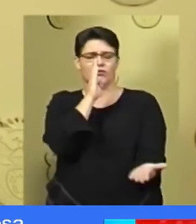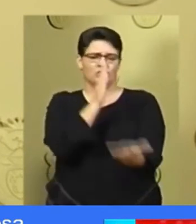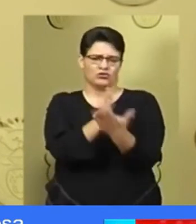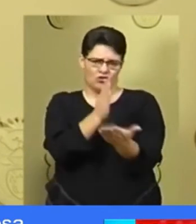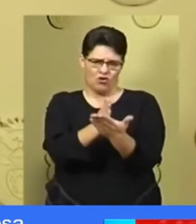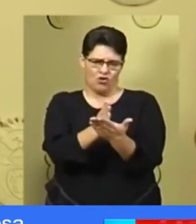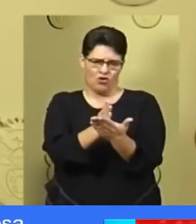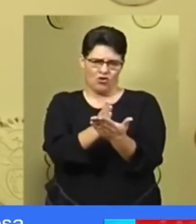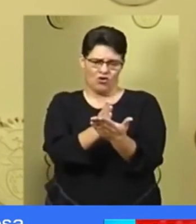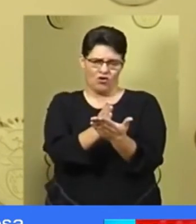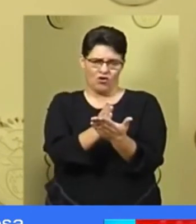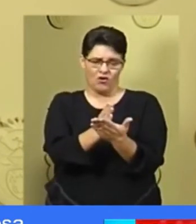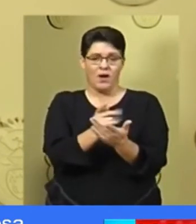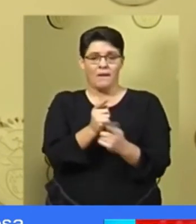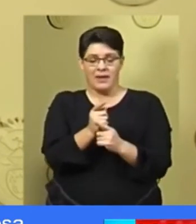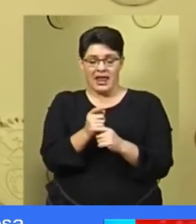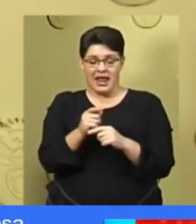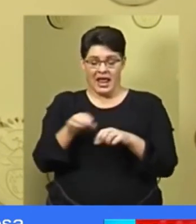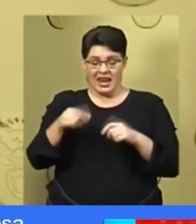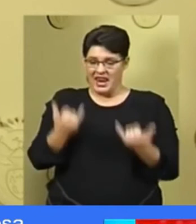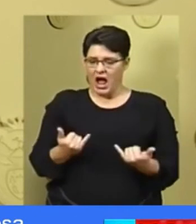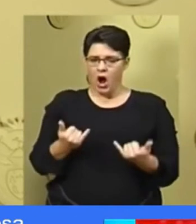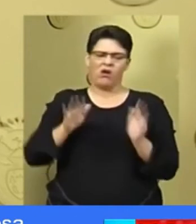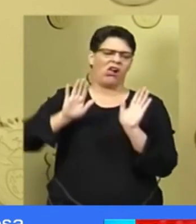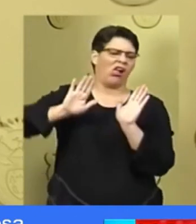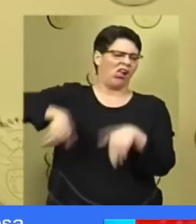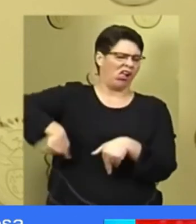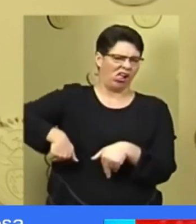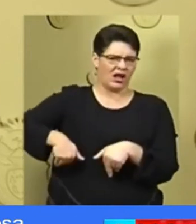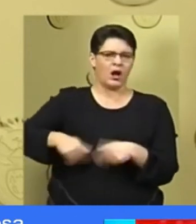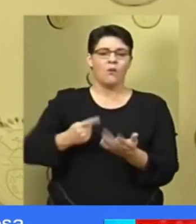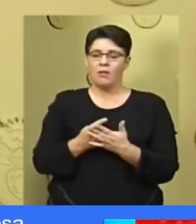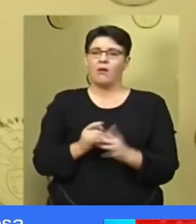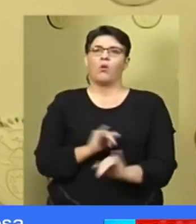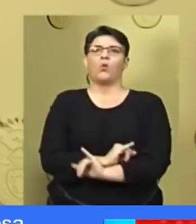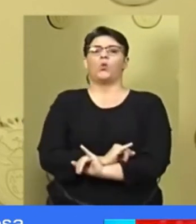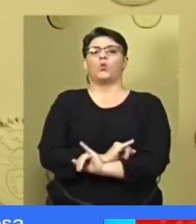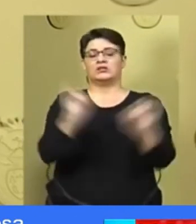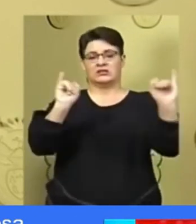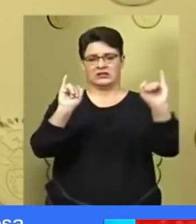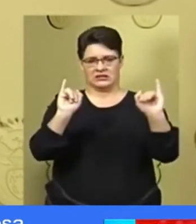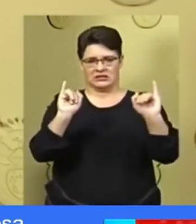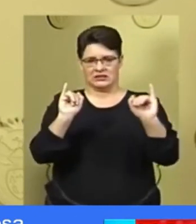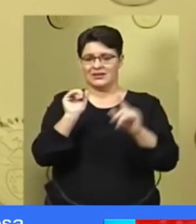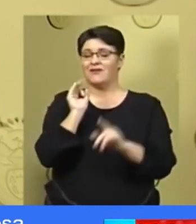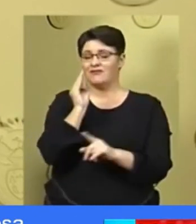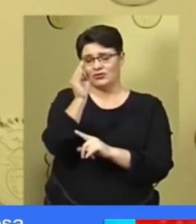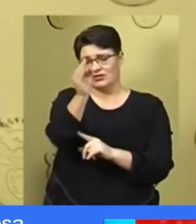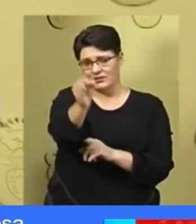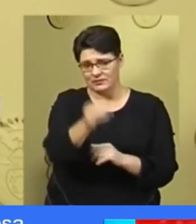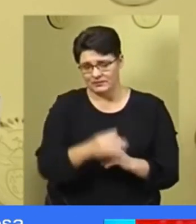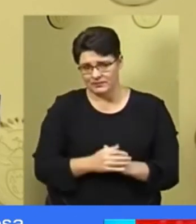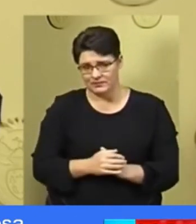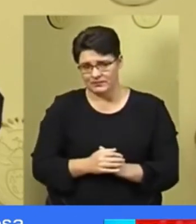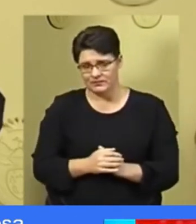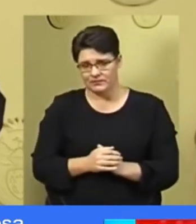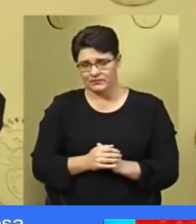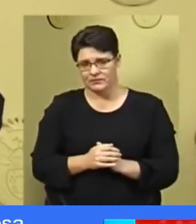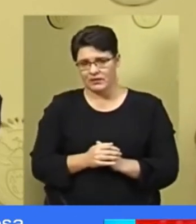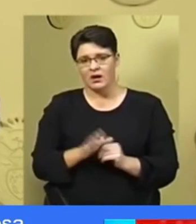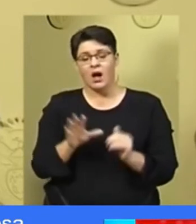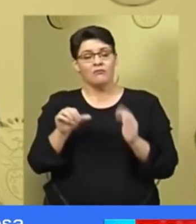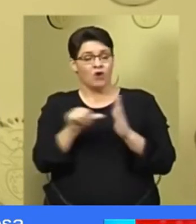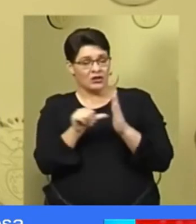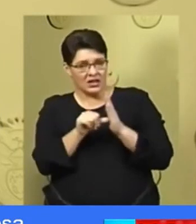that the cost of not acting now will be far much greater. We will prioritize